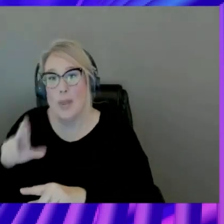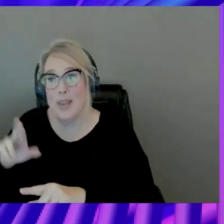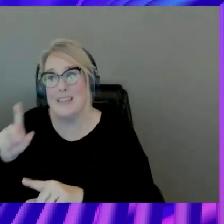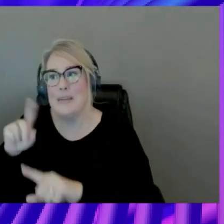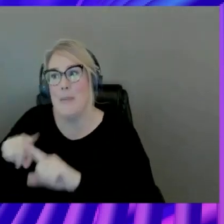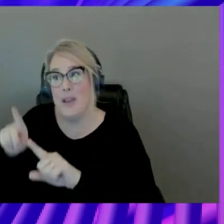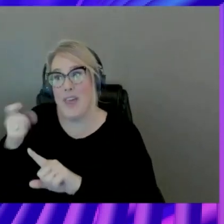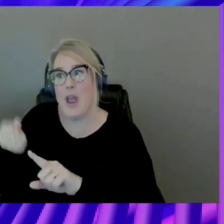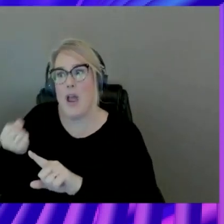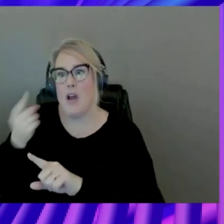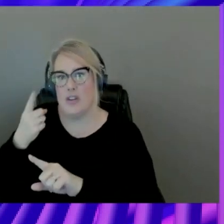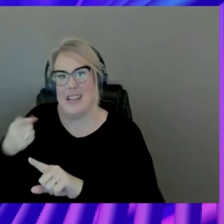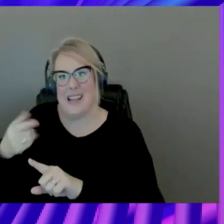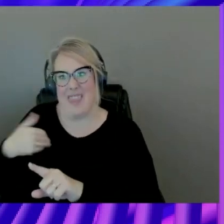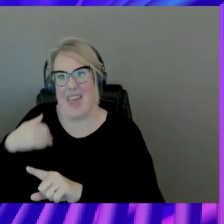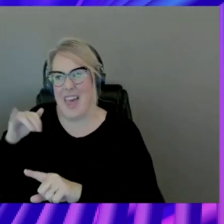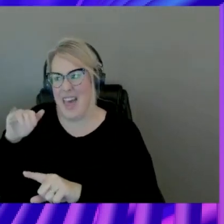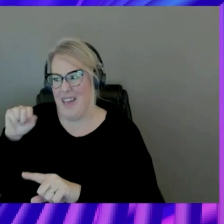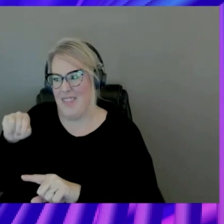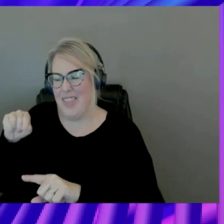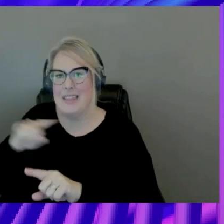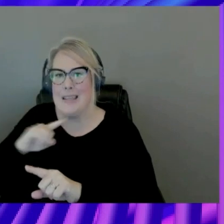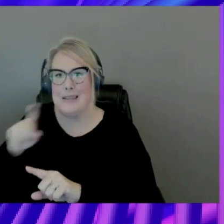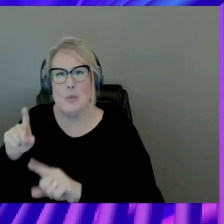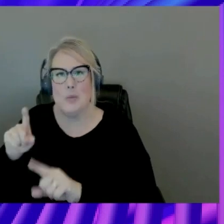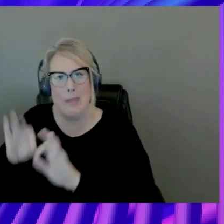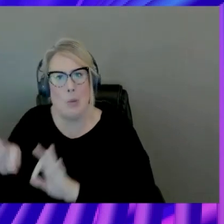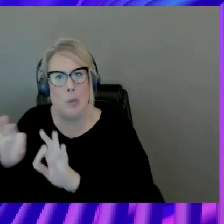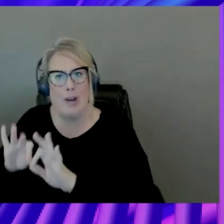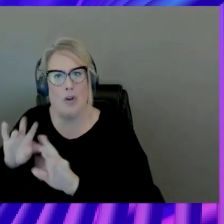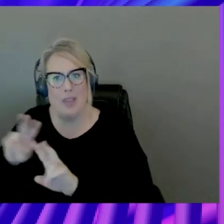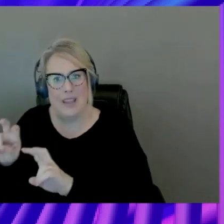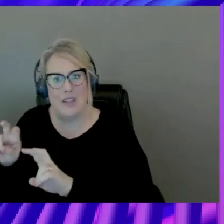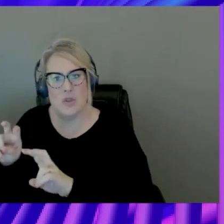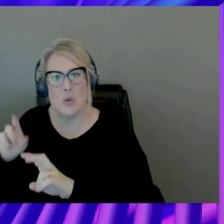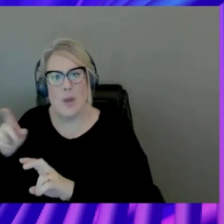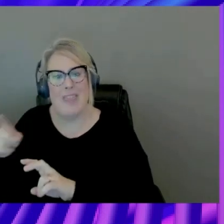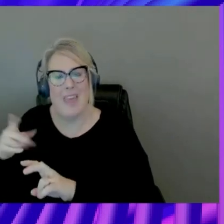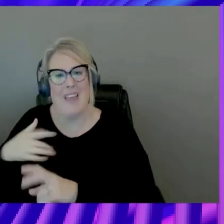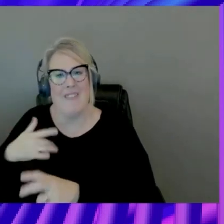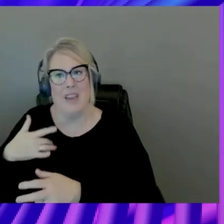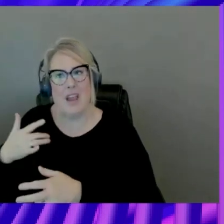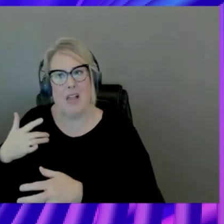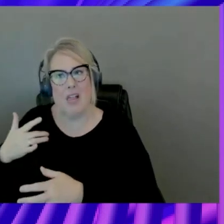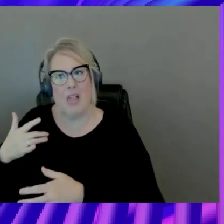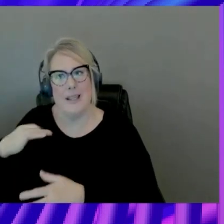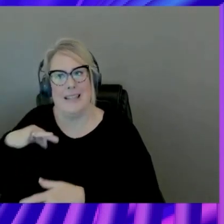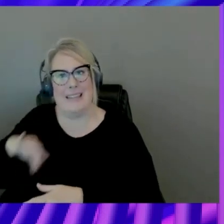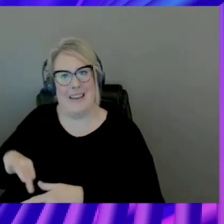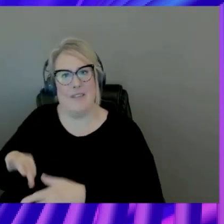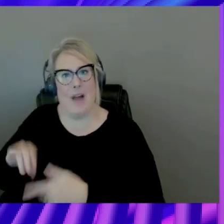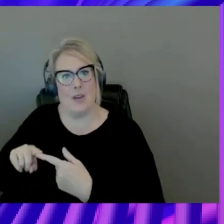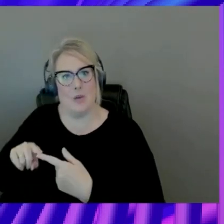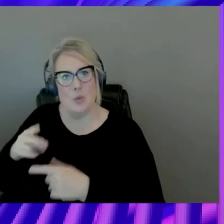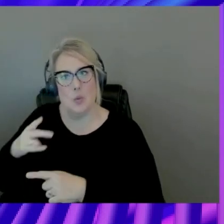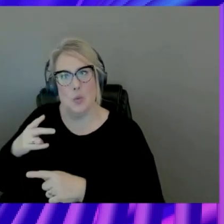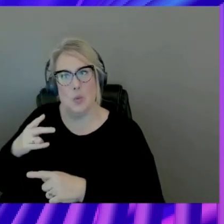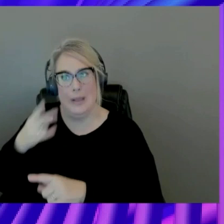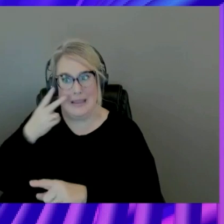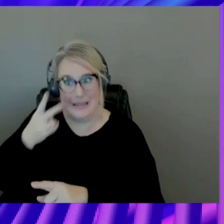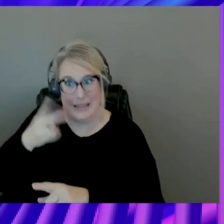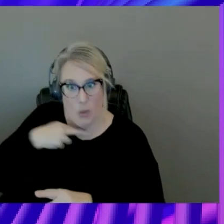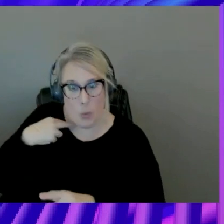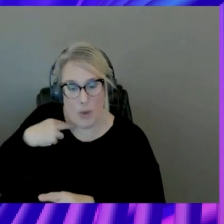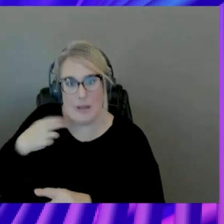have this very critical issue, they're incentivized naturally to fix it. Because they see the risk now. So, this changes the whole